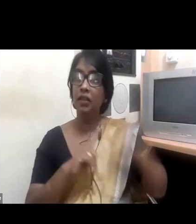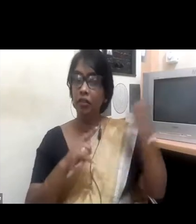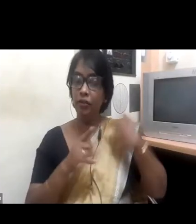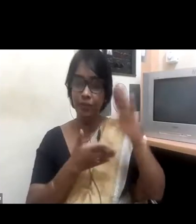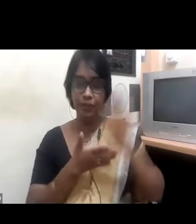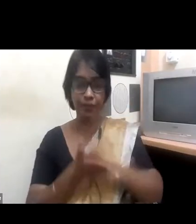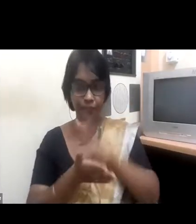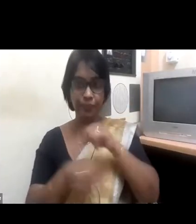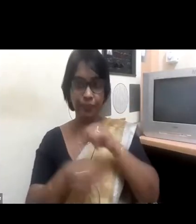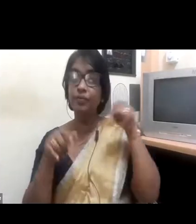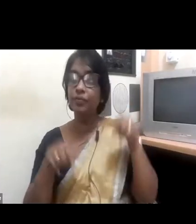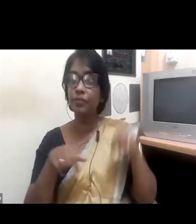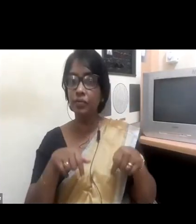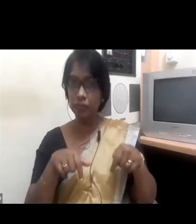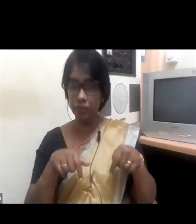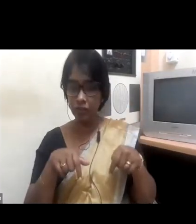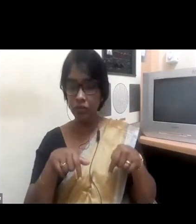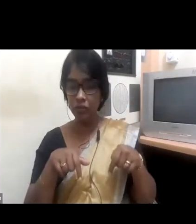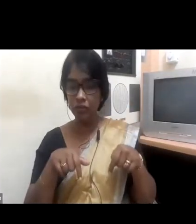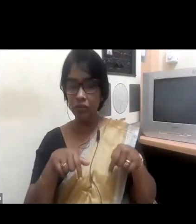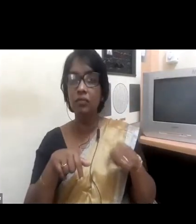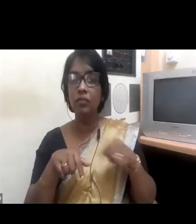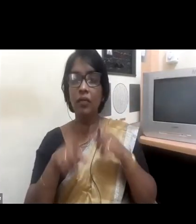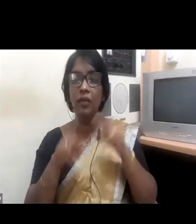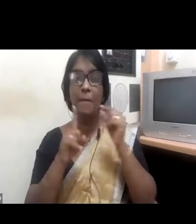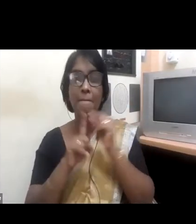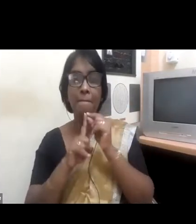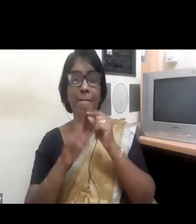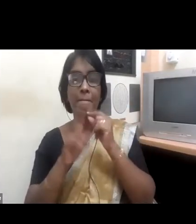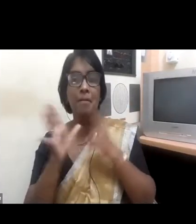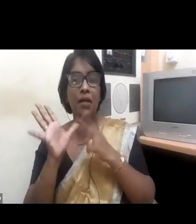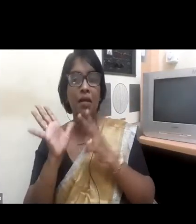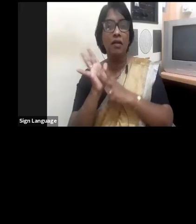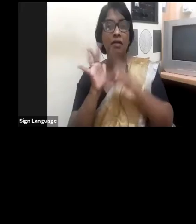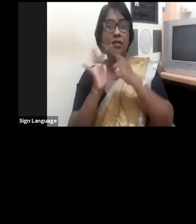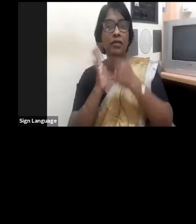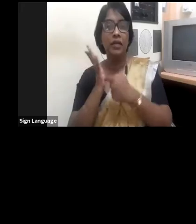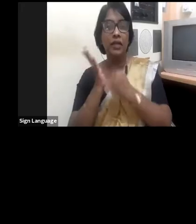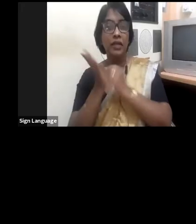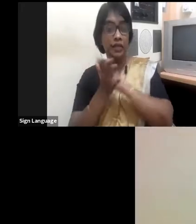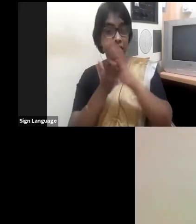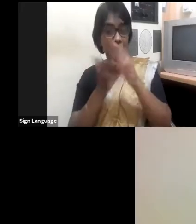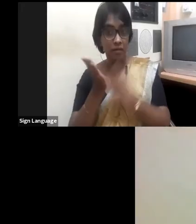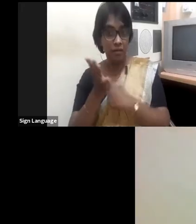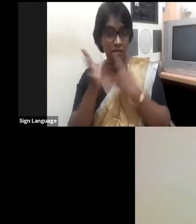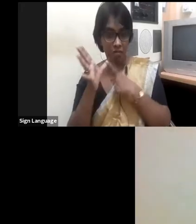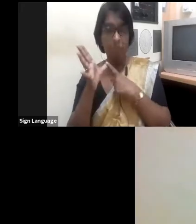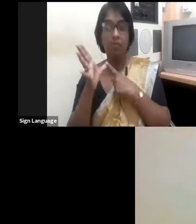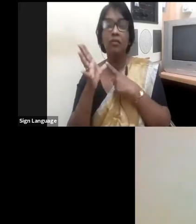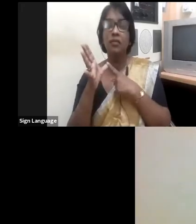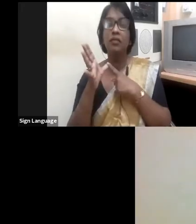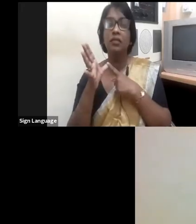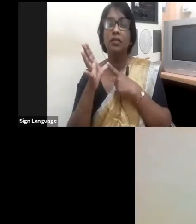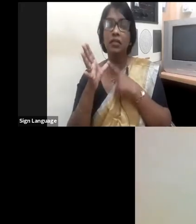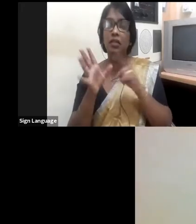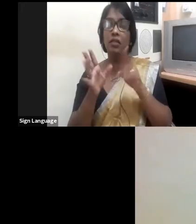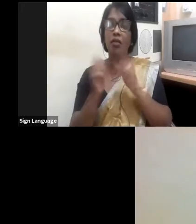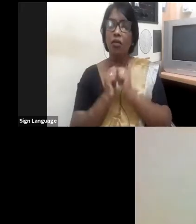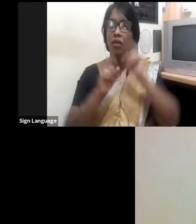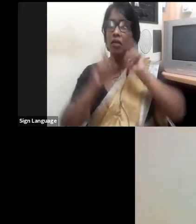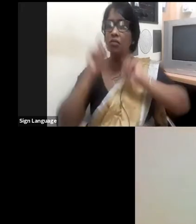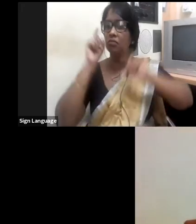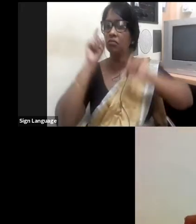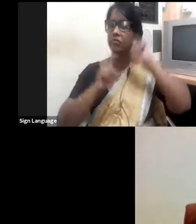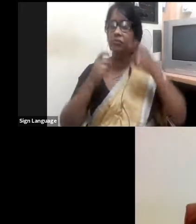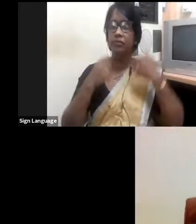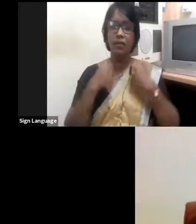Pavitra to share her experience about the behavioral changes that are required as